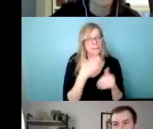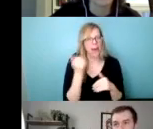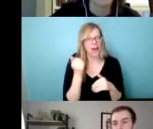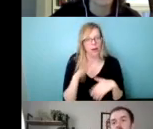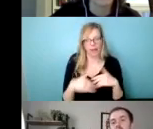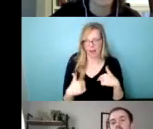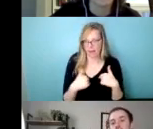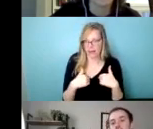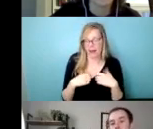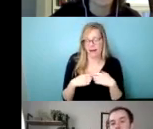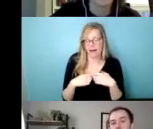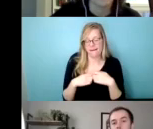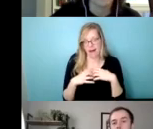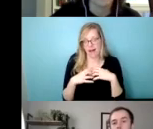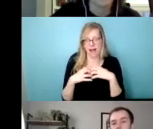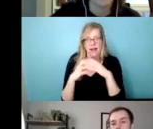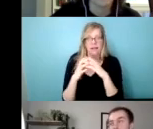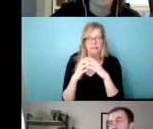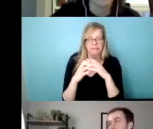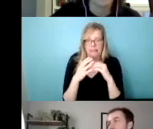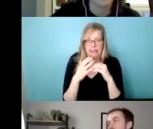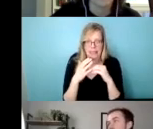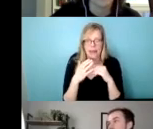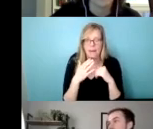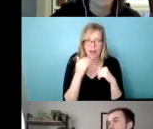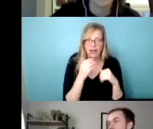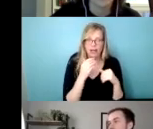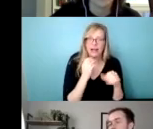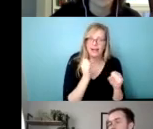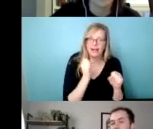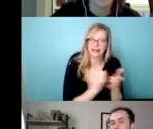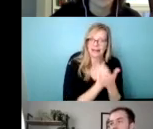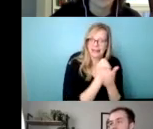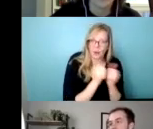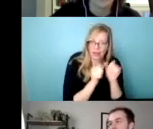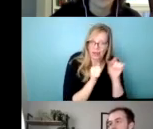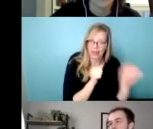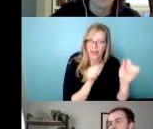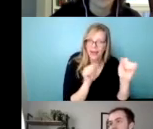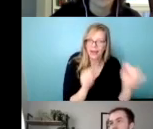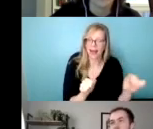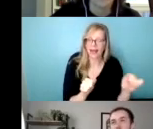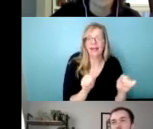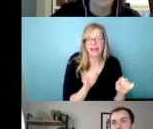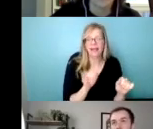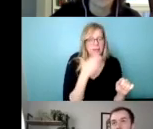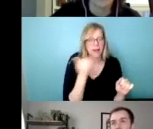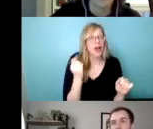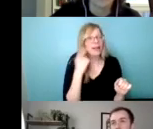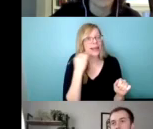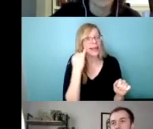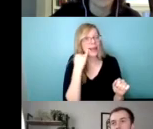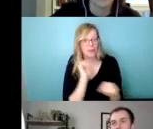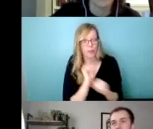alone. Um, in fact, I really suggest that it's a better approach because we are, I think, more effective when we do it together.